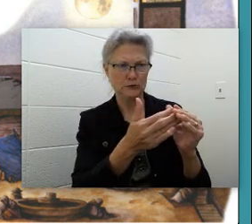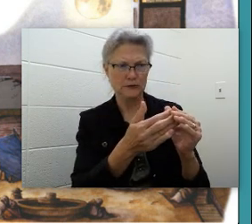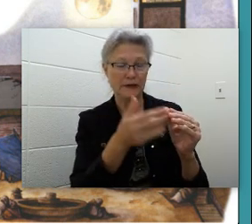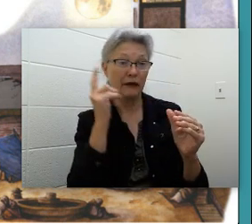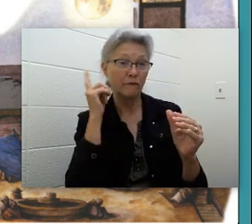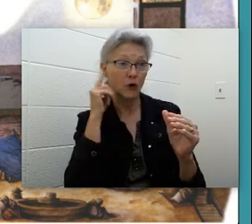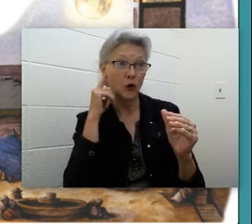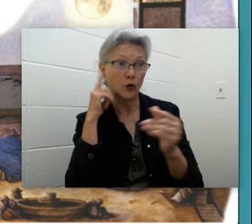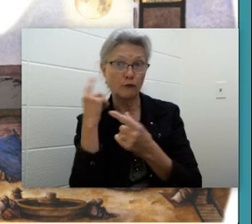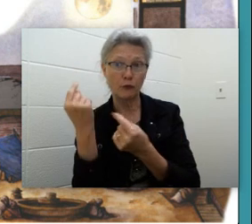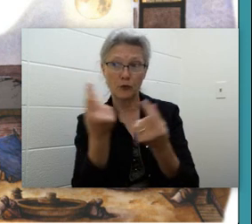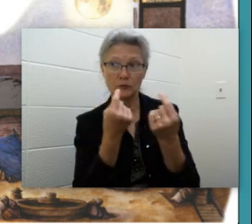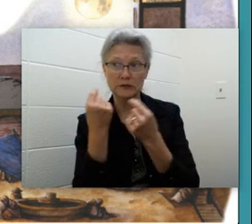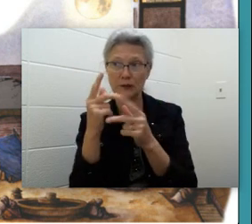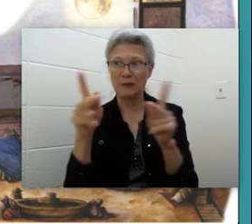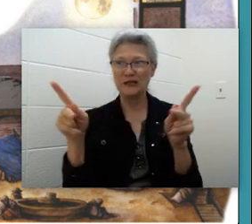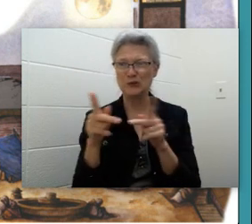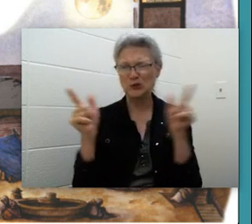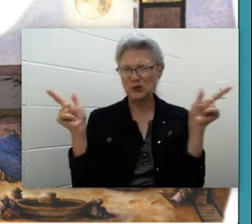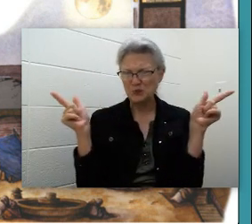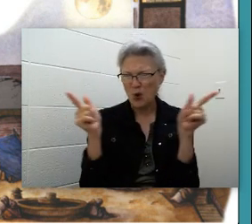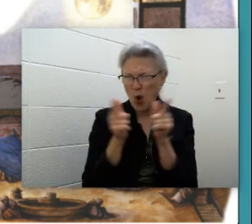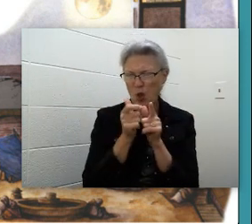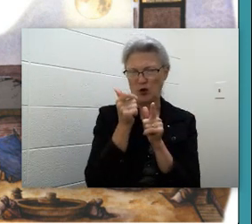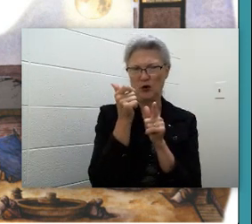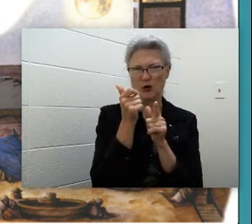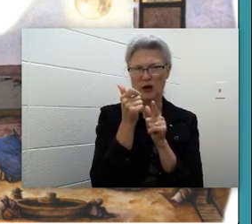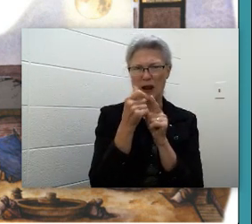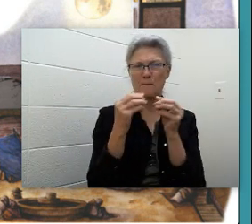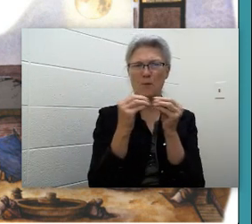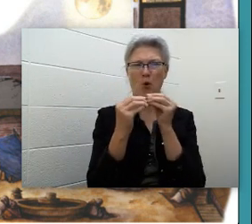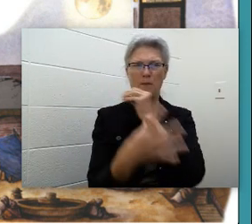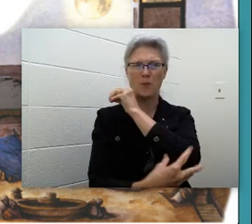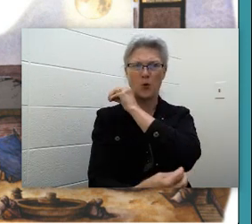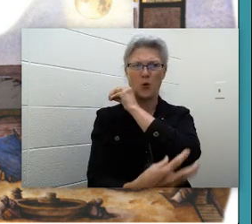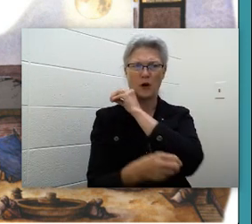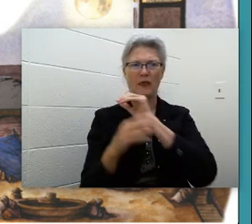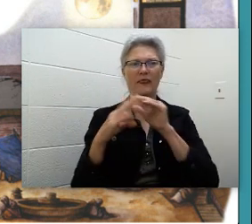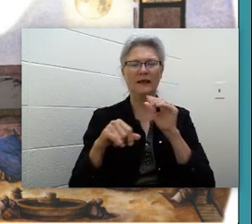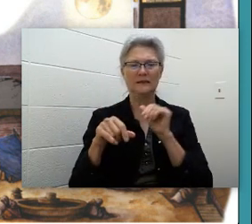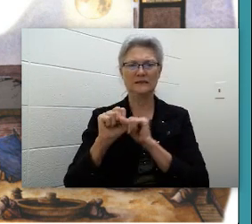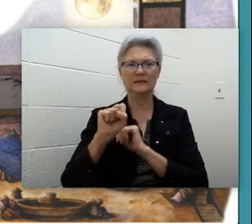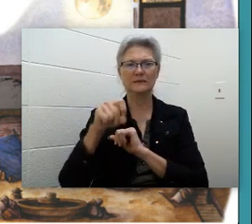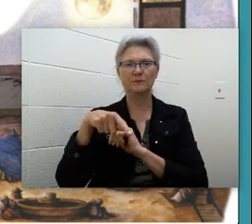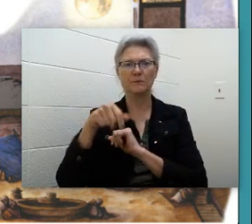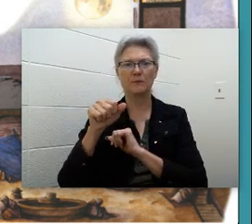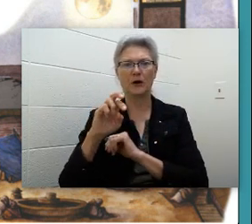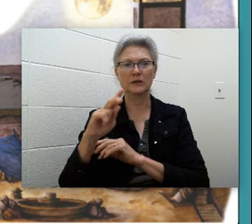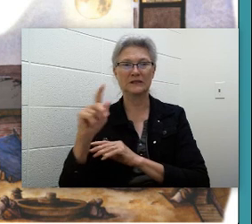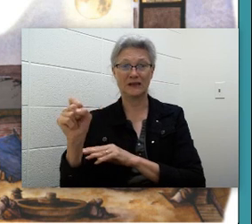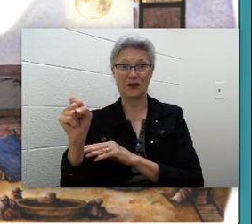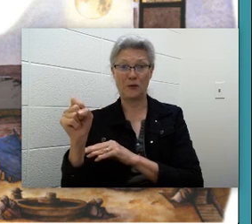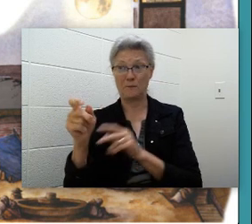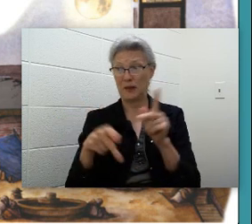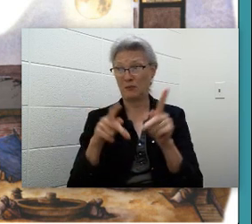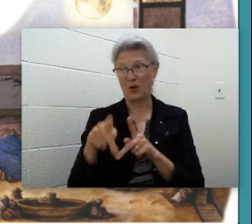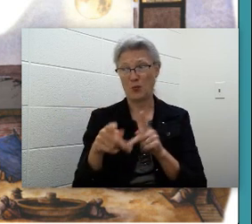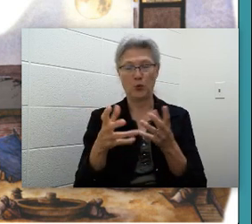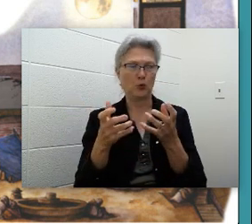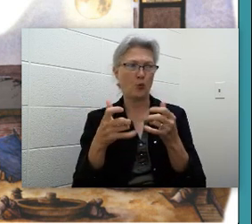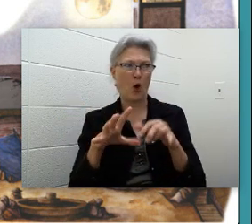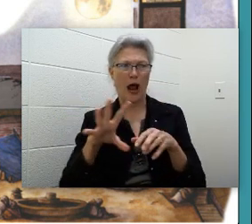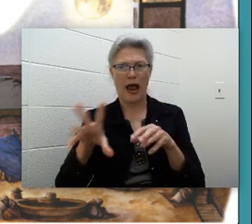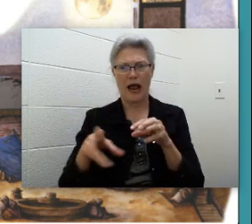roamers that those places were smaller and poorer than Sparks. Their inhabitants wouldn't want